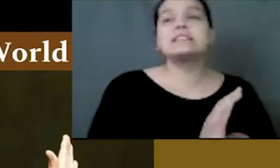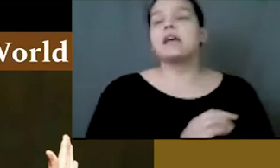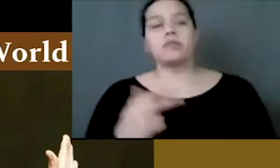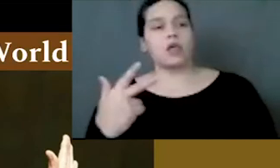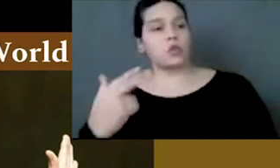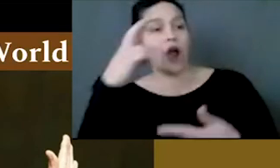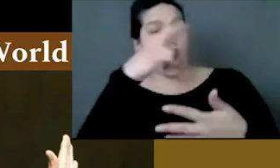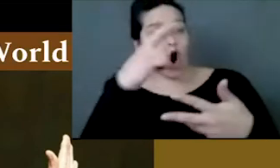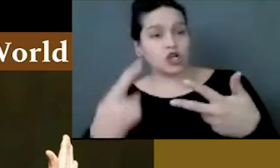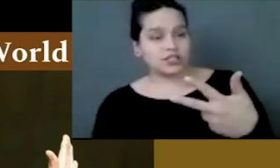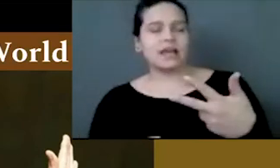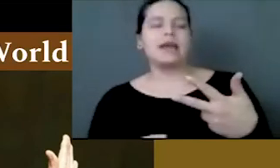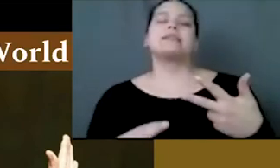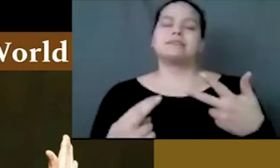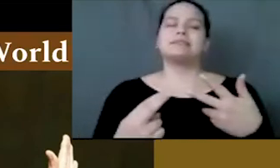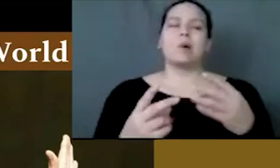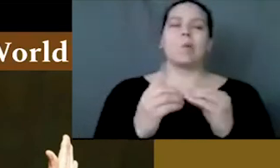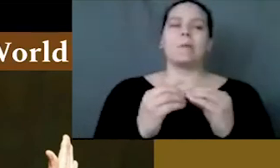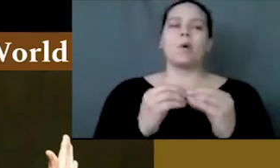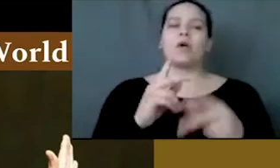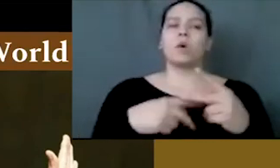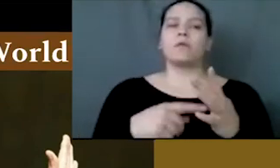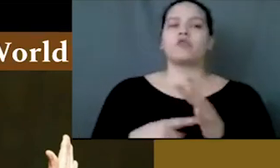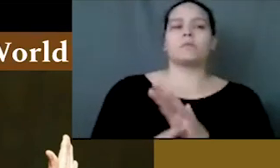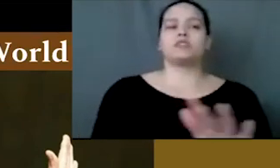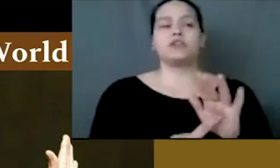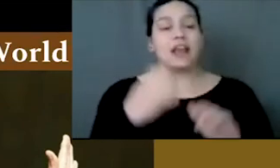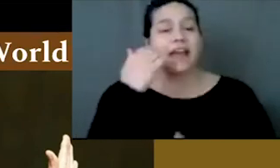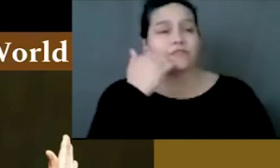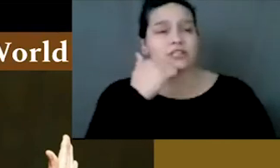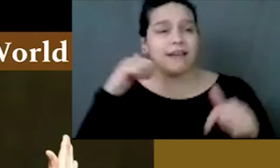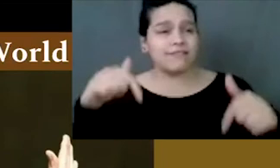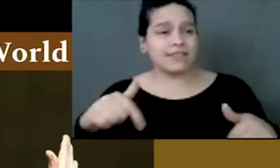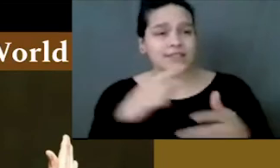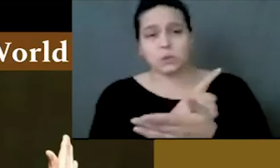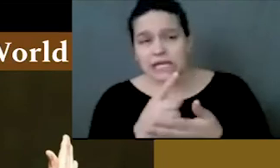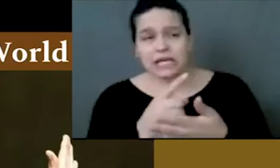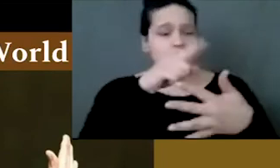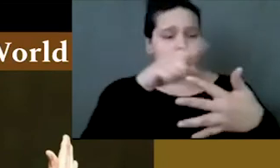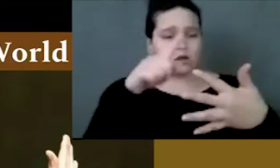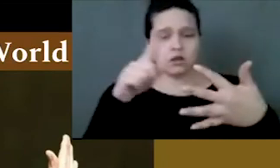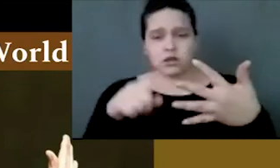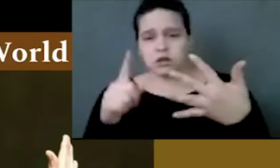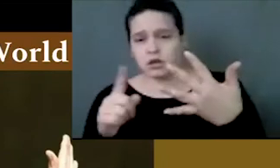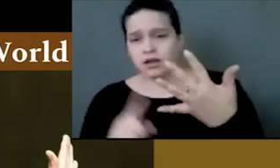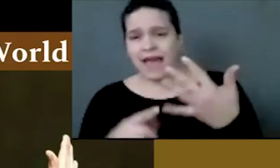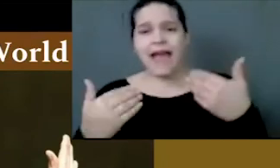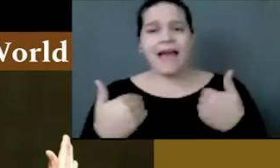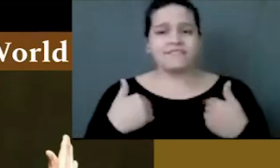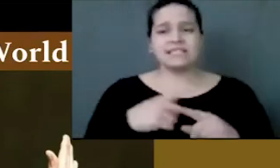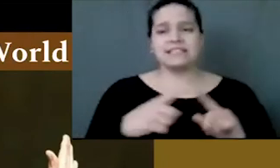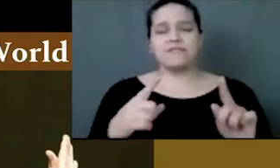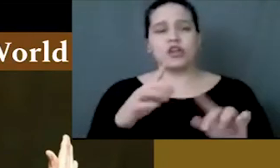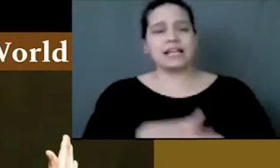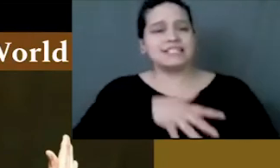for movies. The three R's in itself is another form of representation. Every day